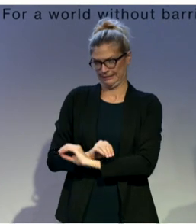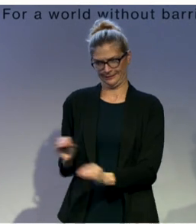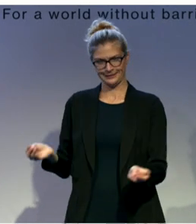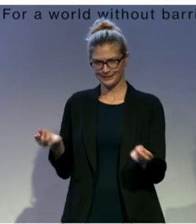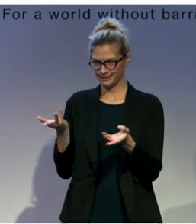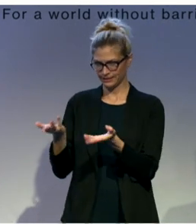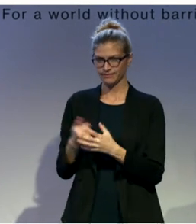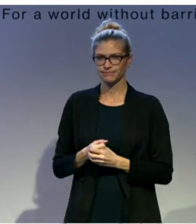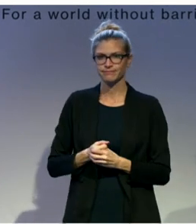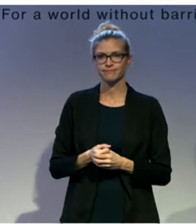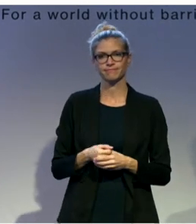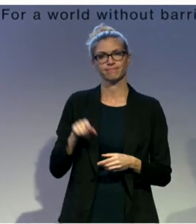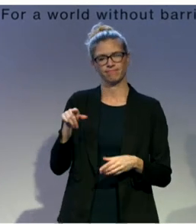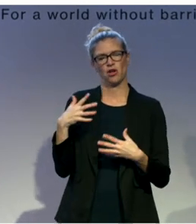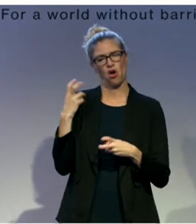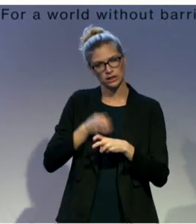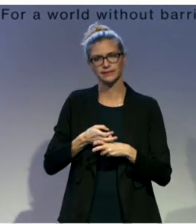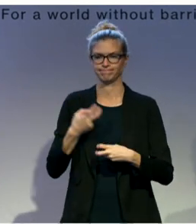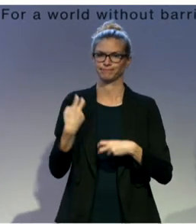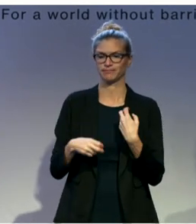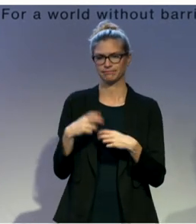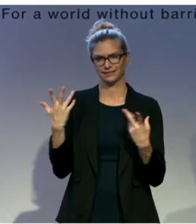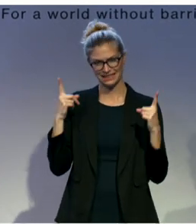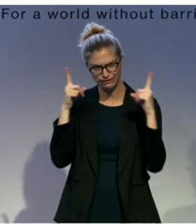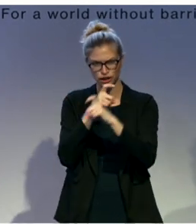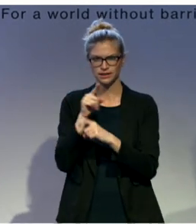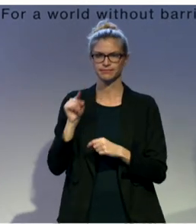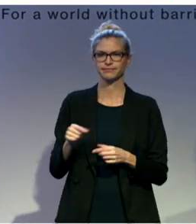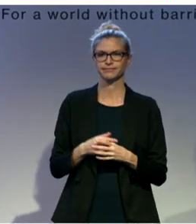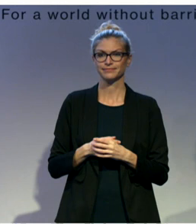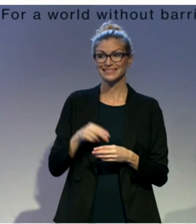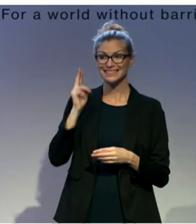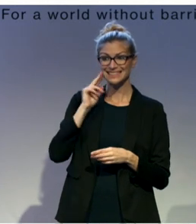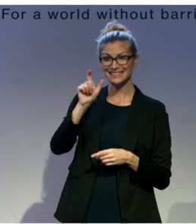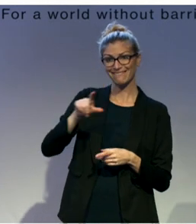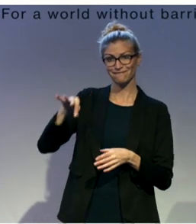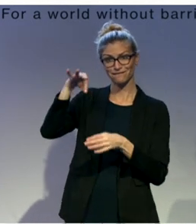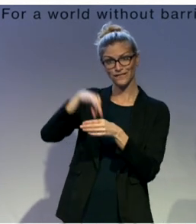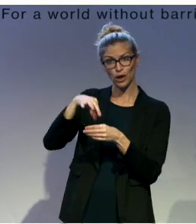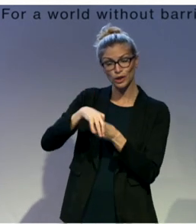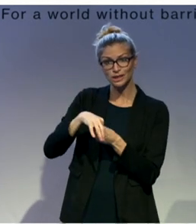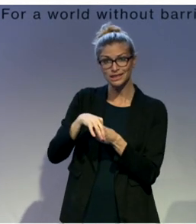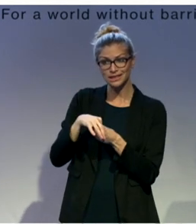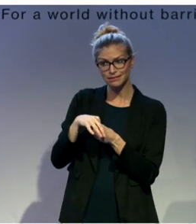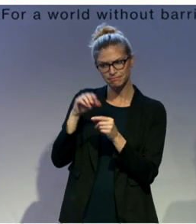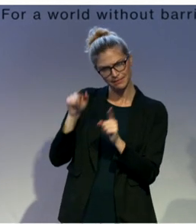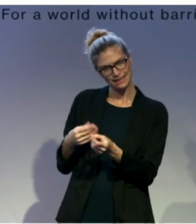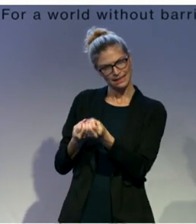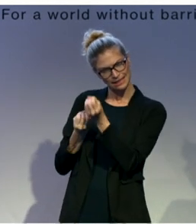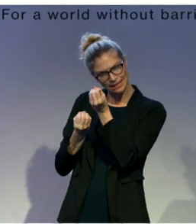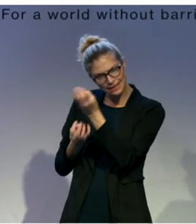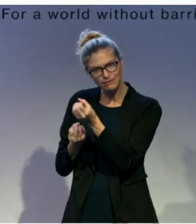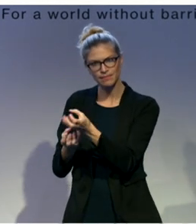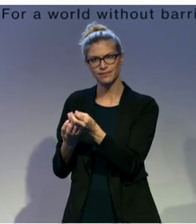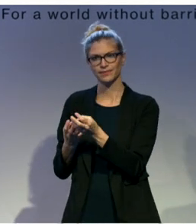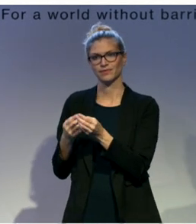difficult to provide deaf voters access to information in context like Libya was that there's no standardized